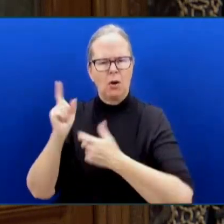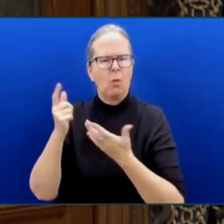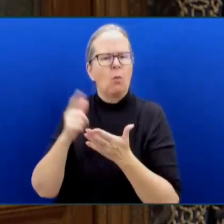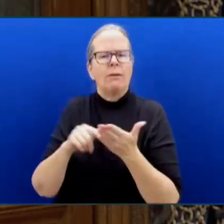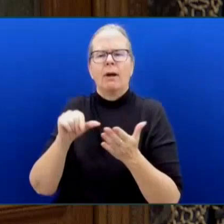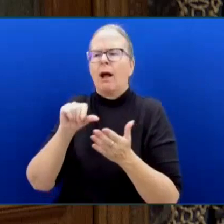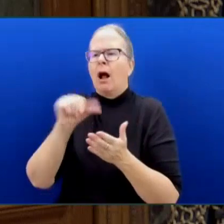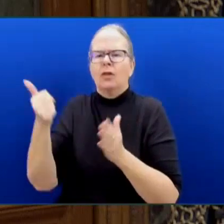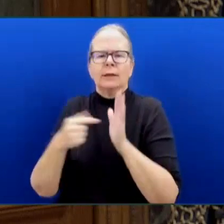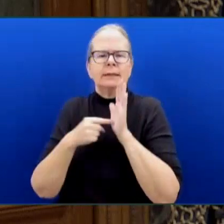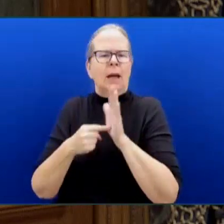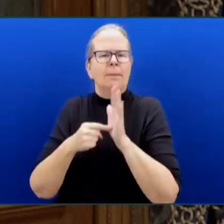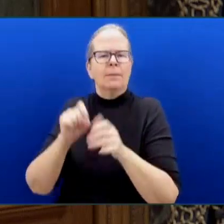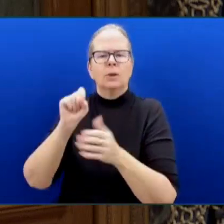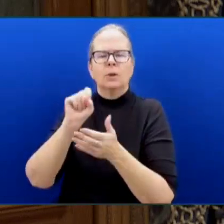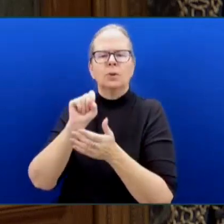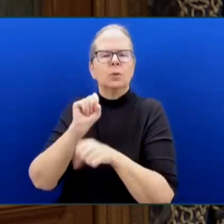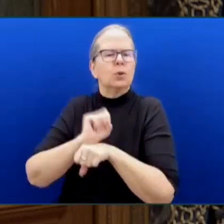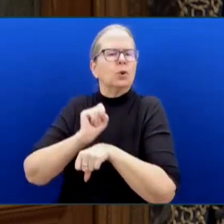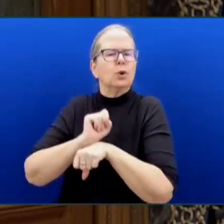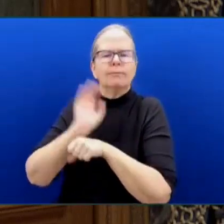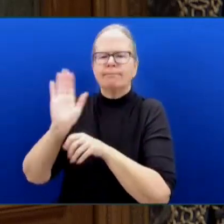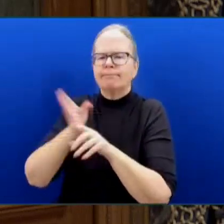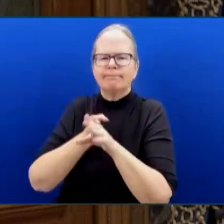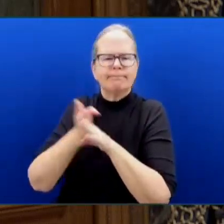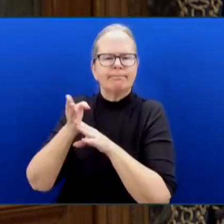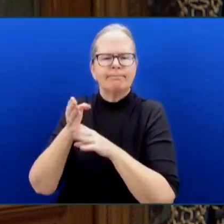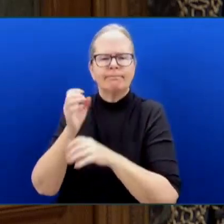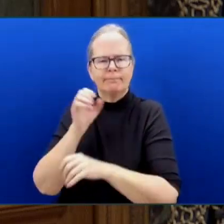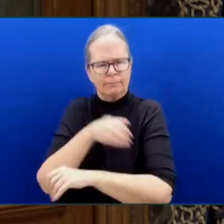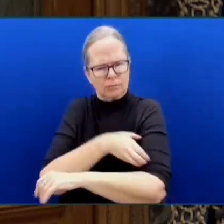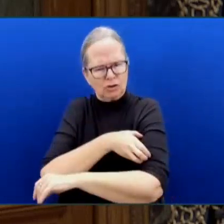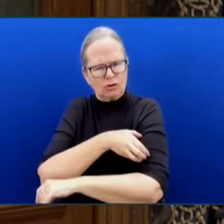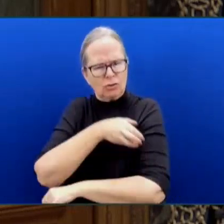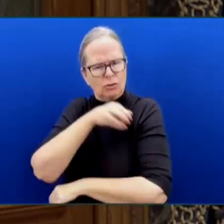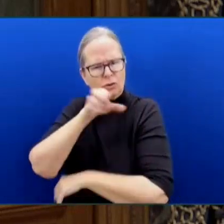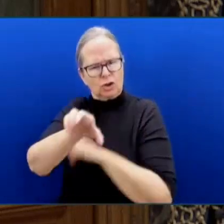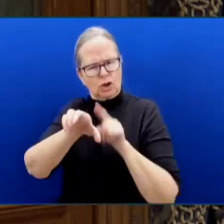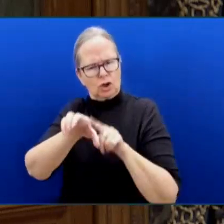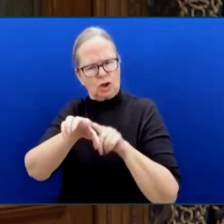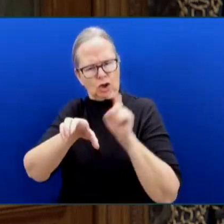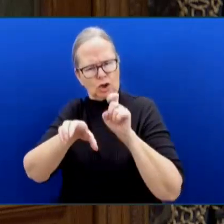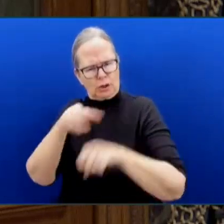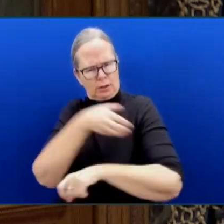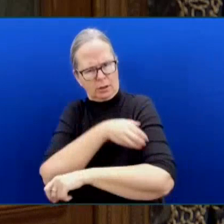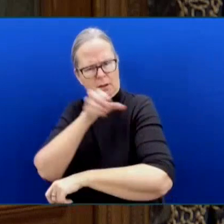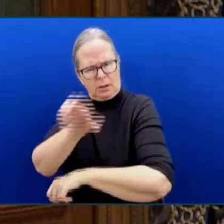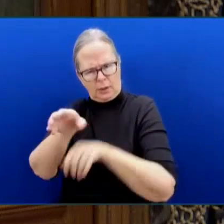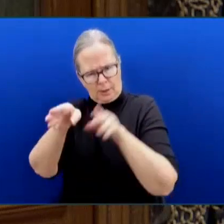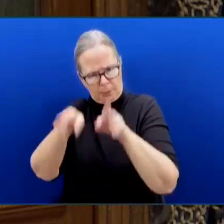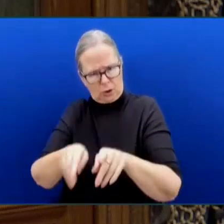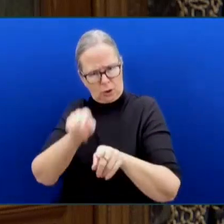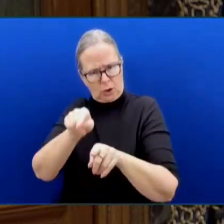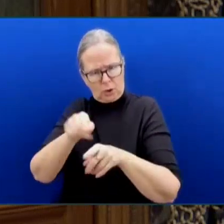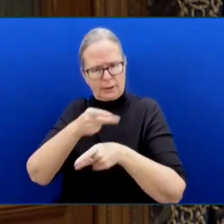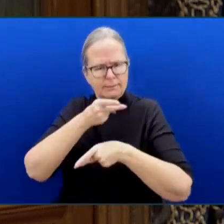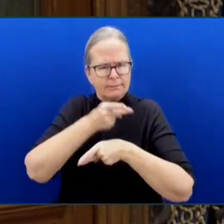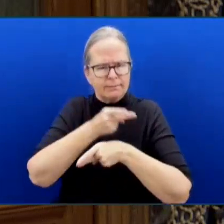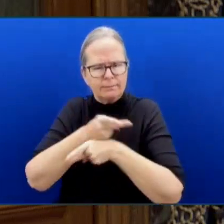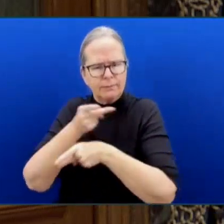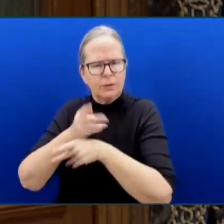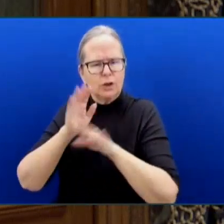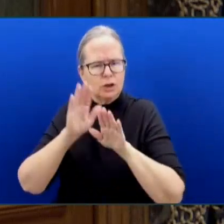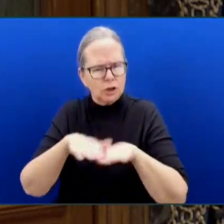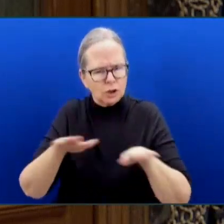put the care of our children, the care of our people, the care of our seniors, without a regulated industry,